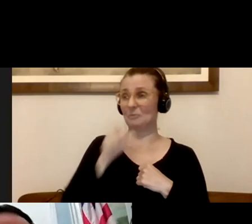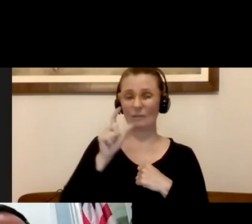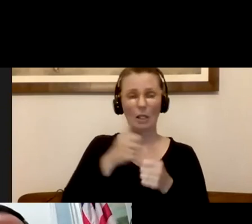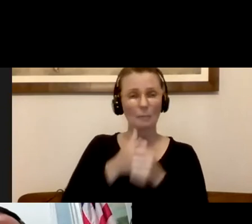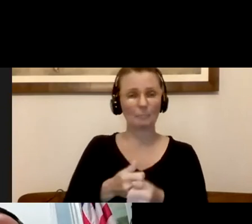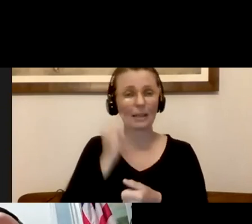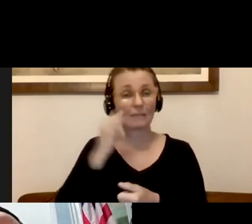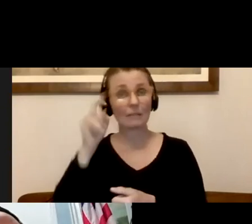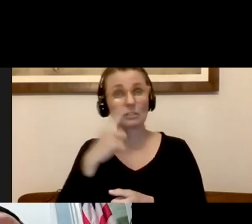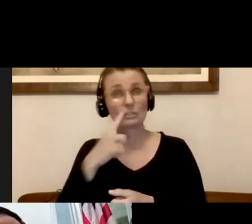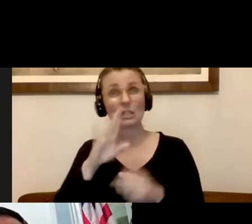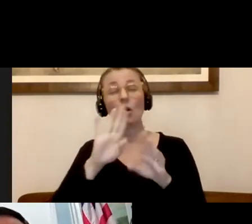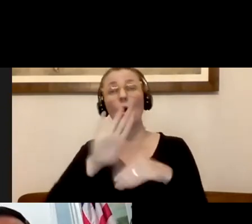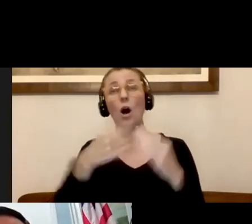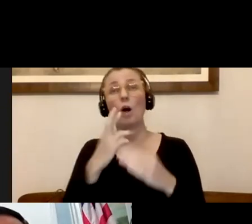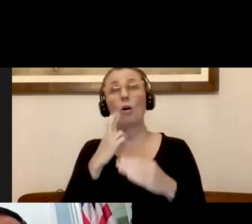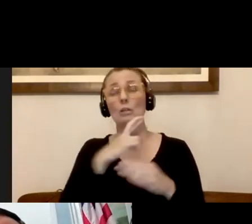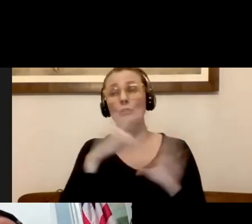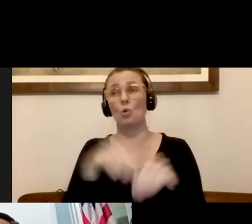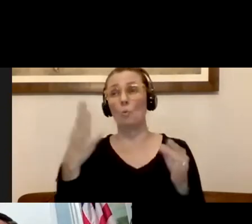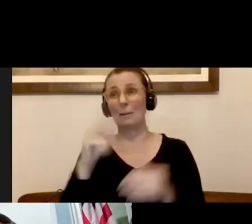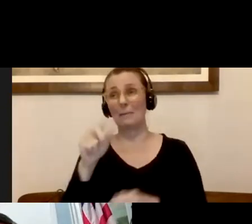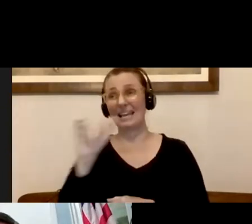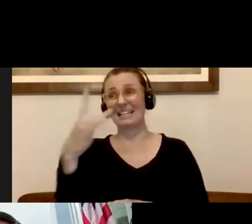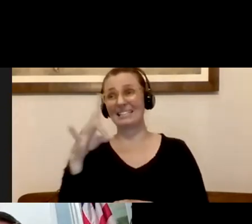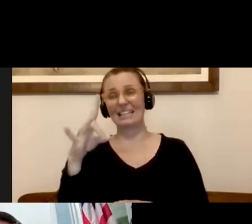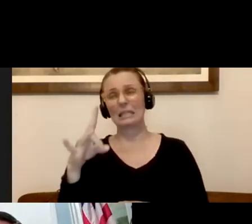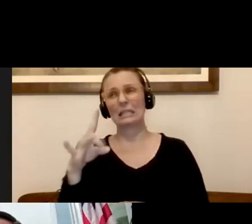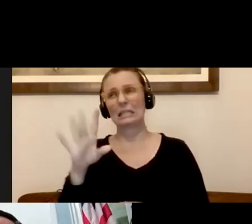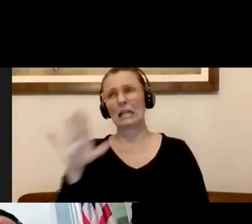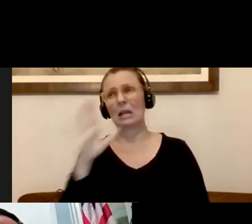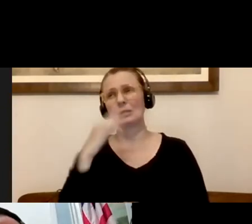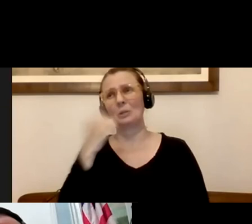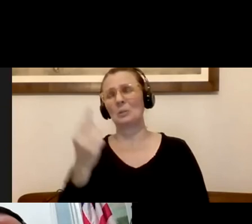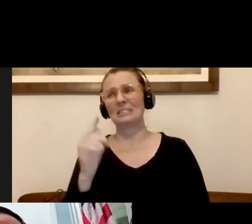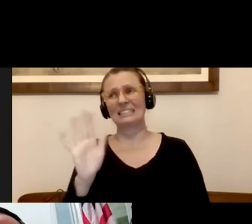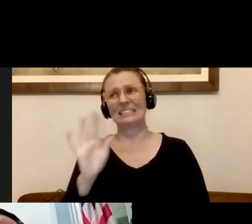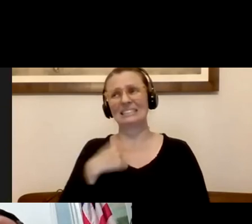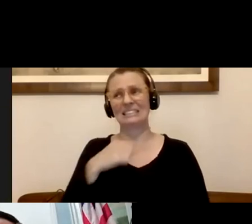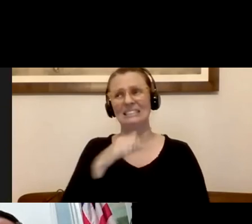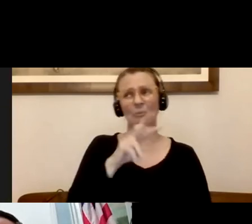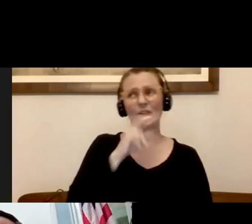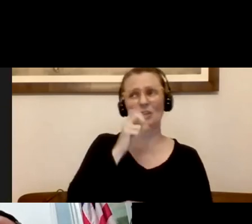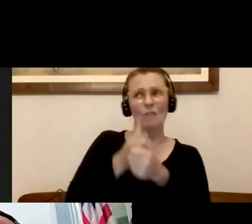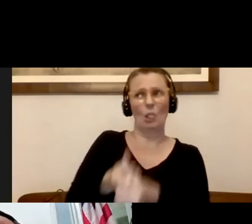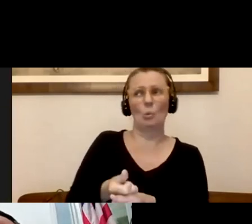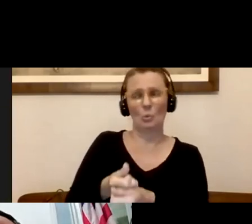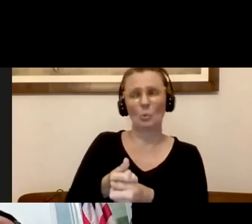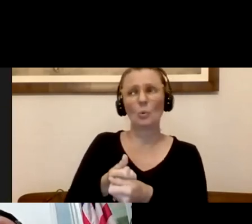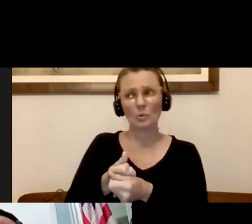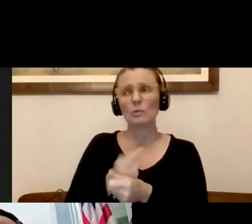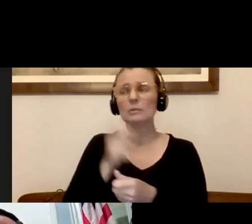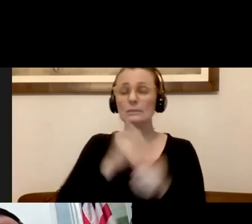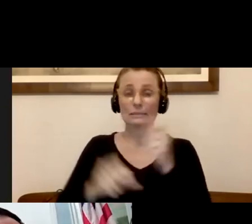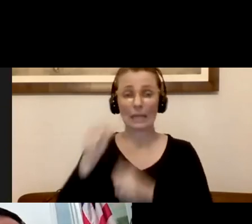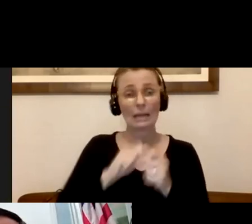on-premise dining, I will tell you that will not occur in Somerville. We will be guided by expertise, by the science, and with the goal of making